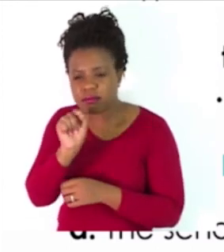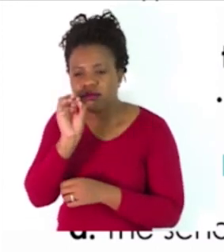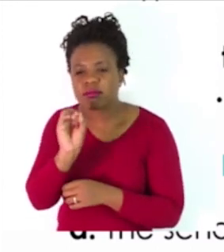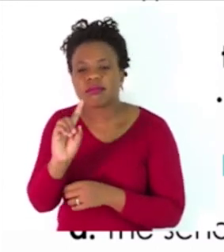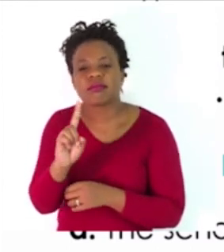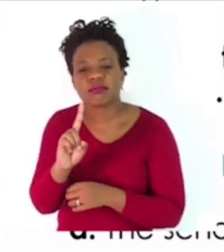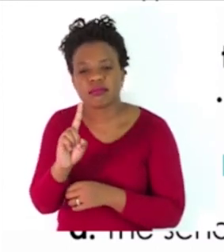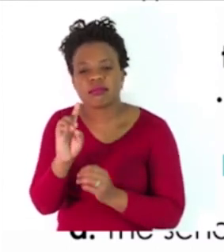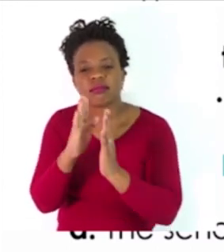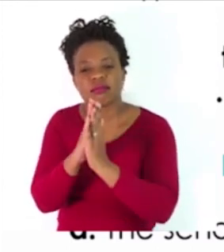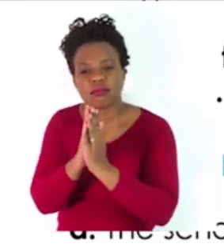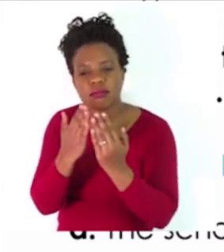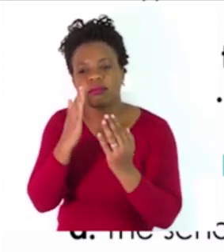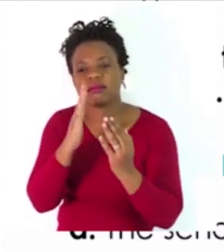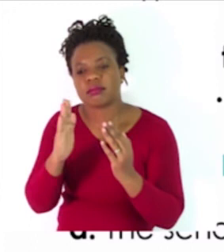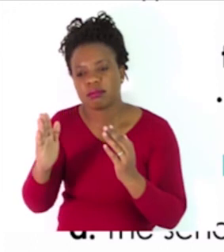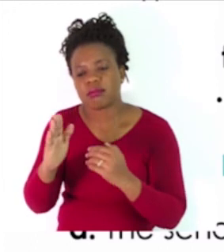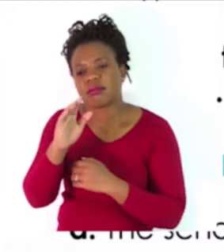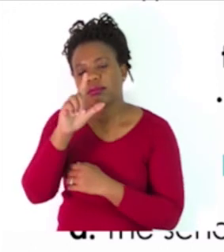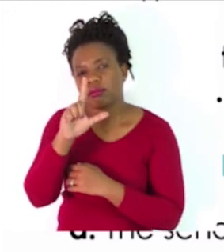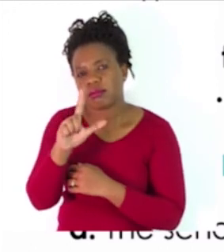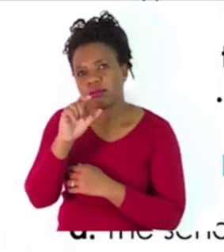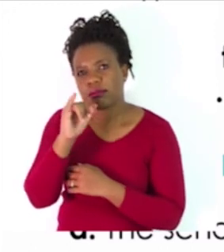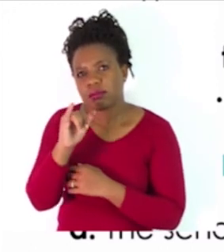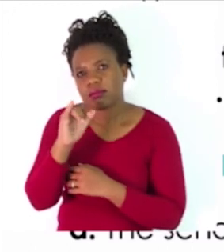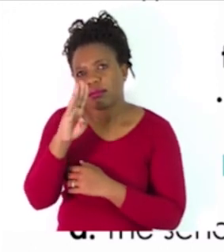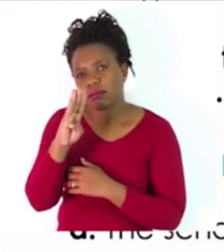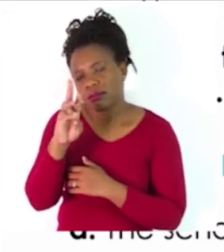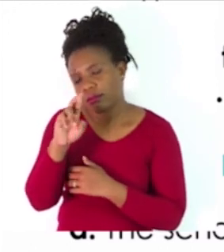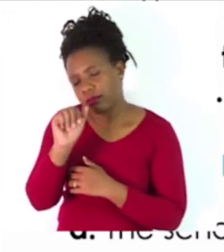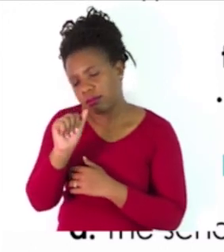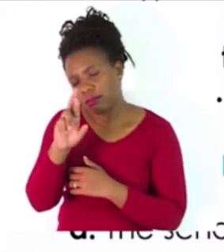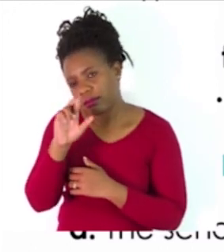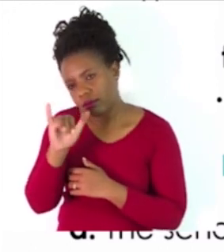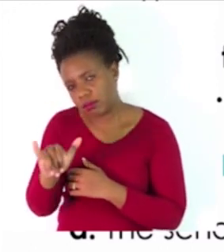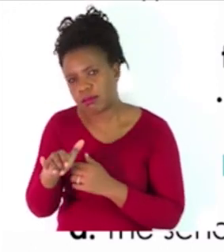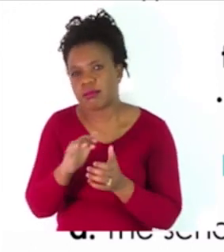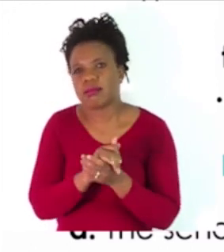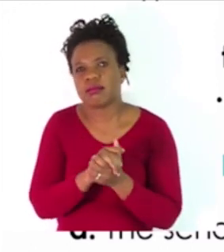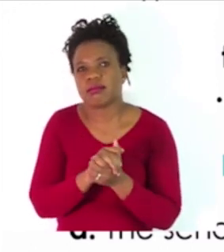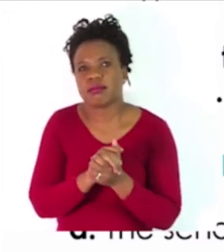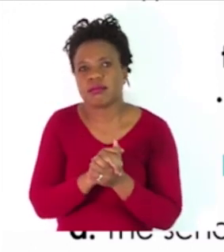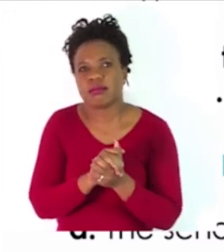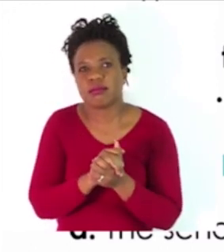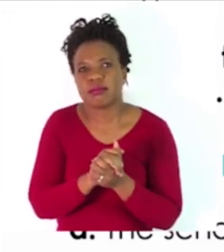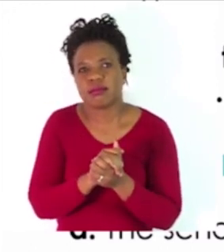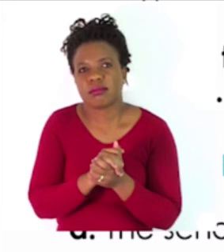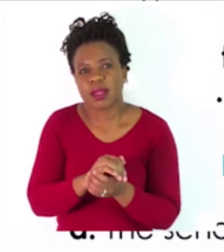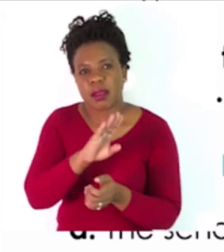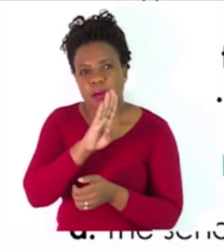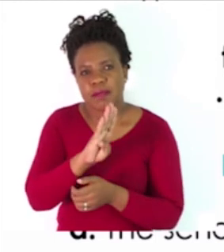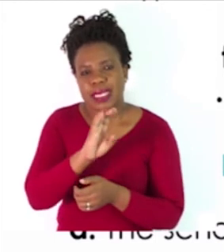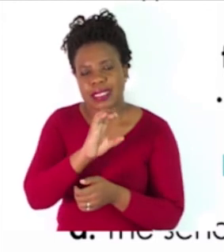right. That should be, the school has a large library of books. So, let